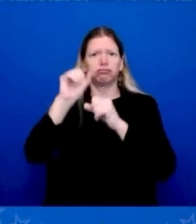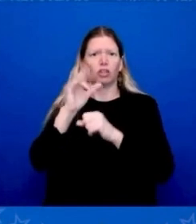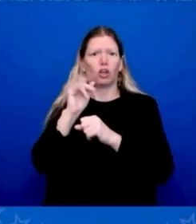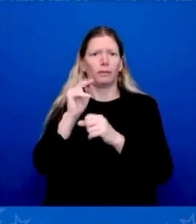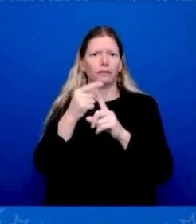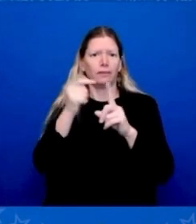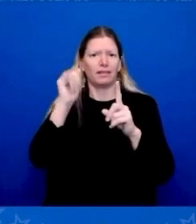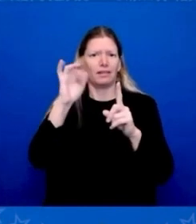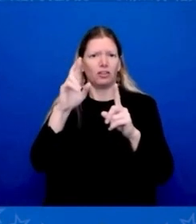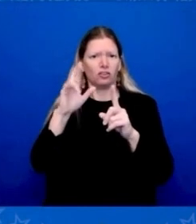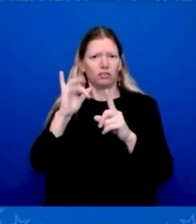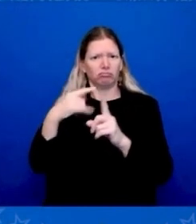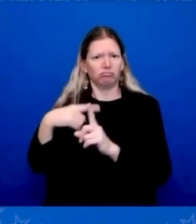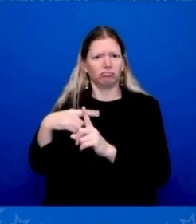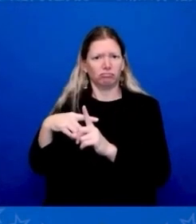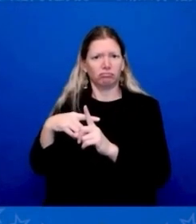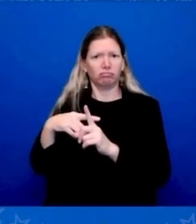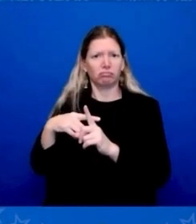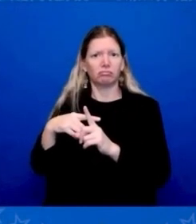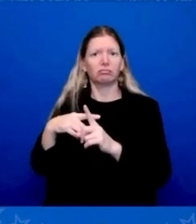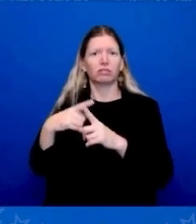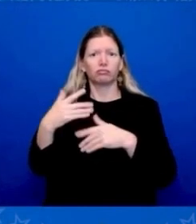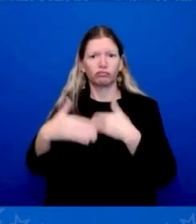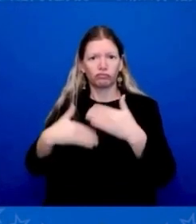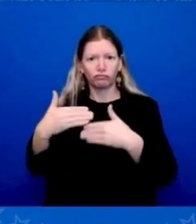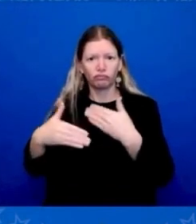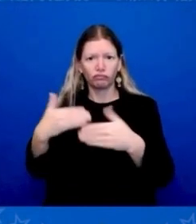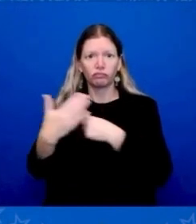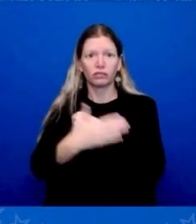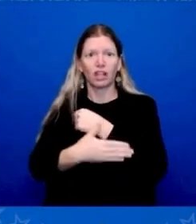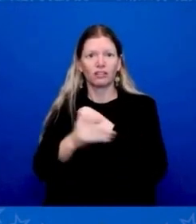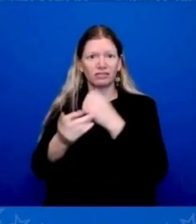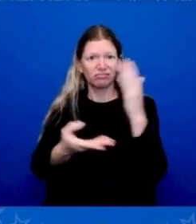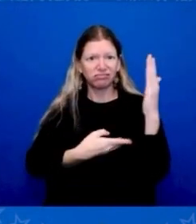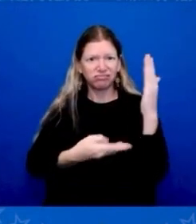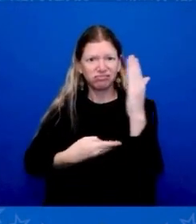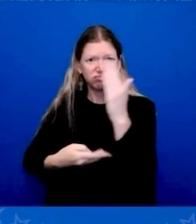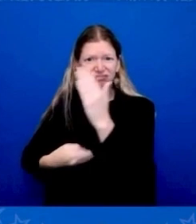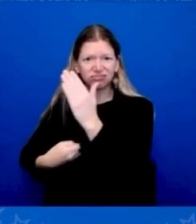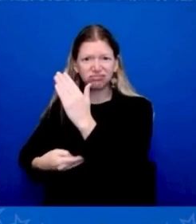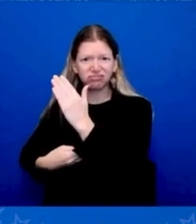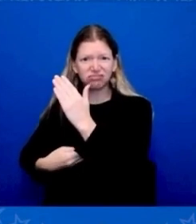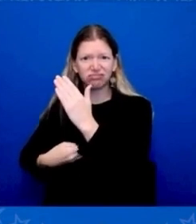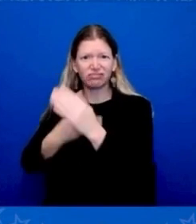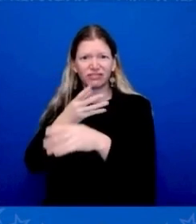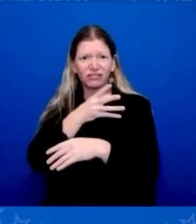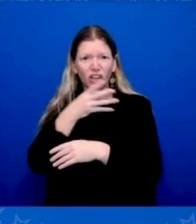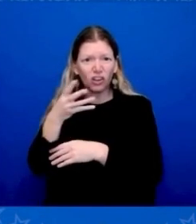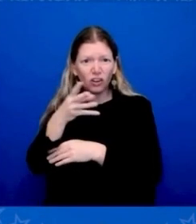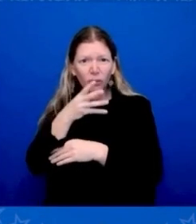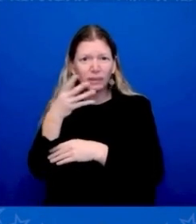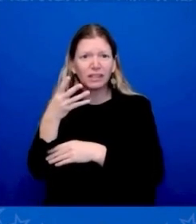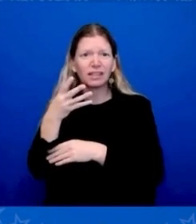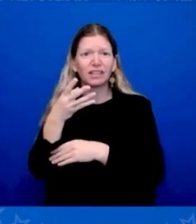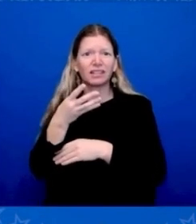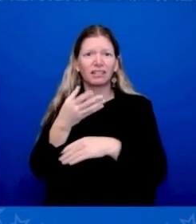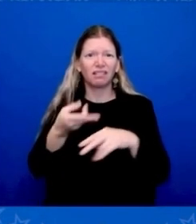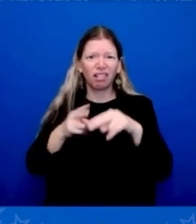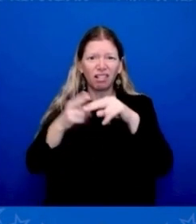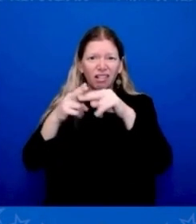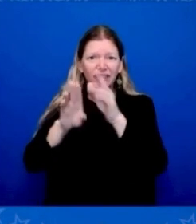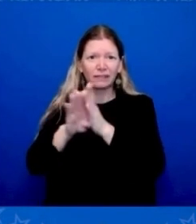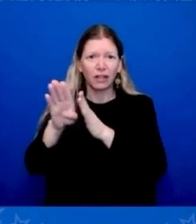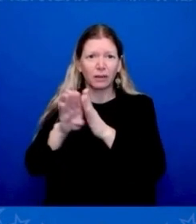did all the things that increased development, they, in fact, are the one of the reasons why—the main reason why